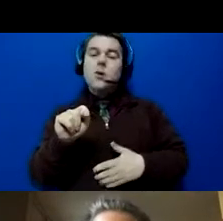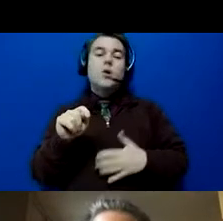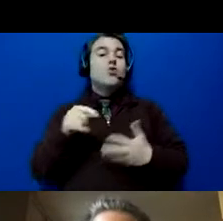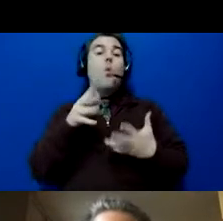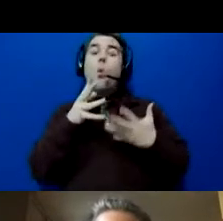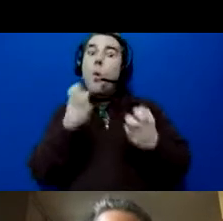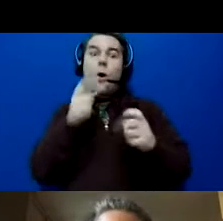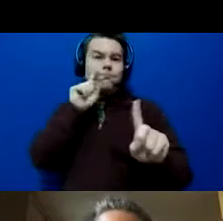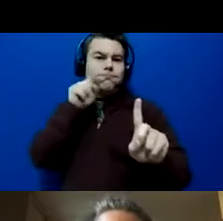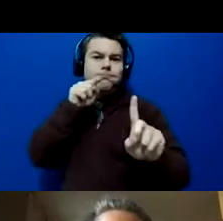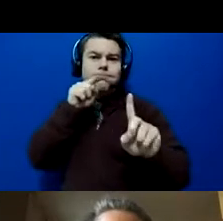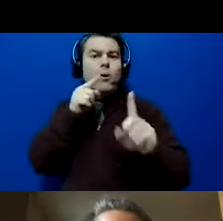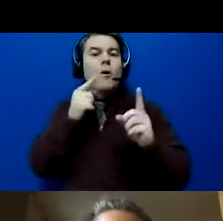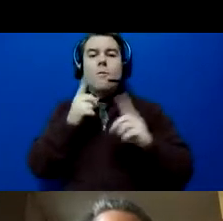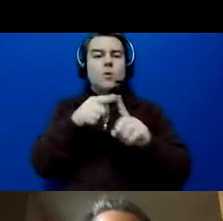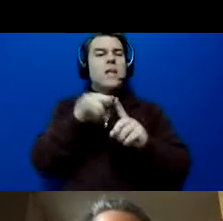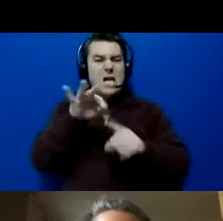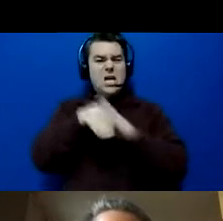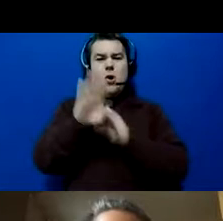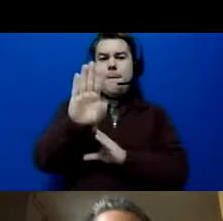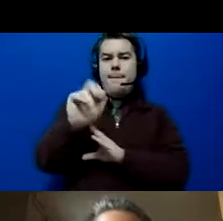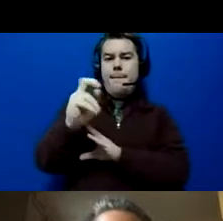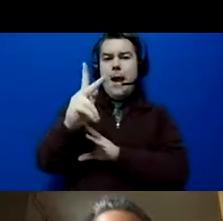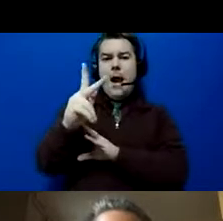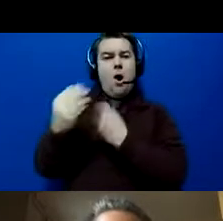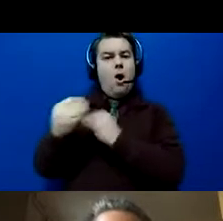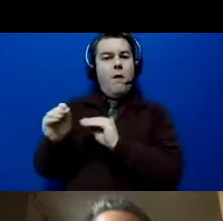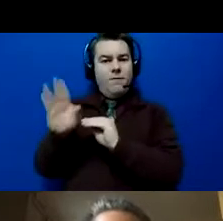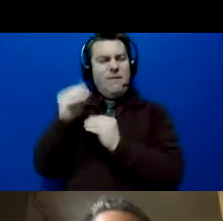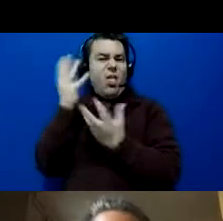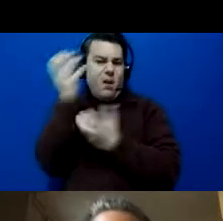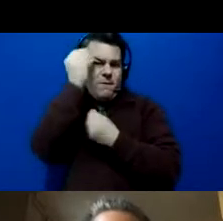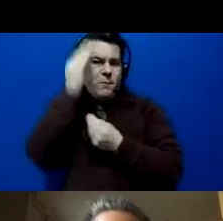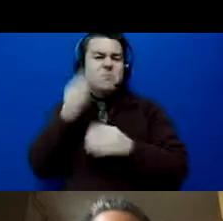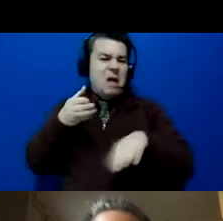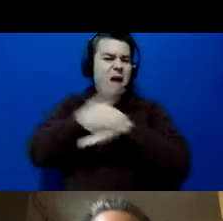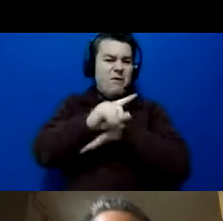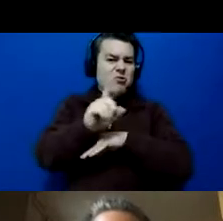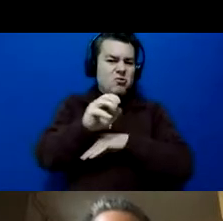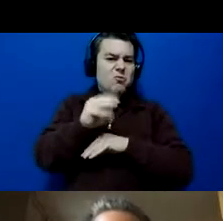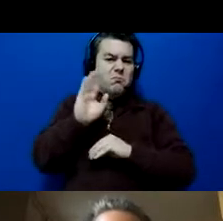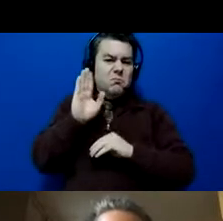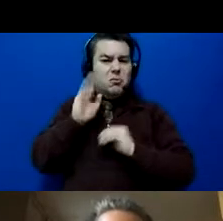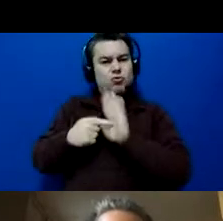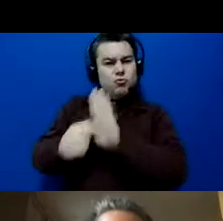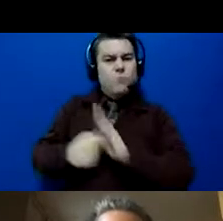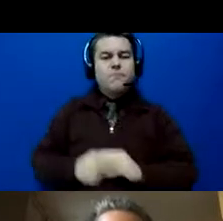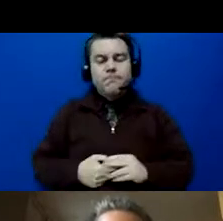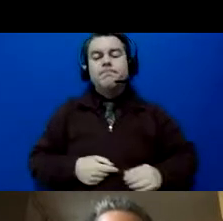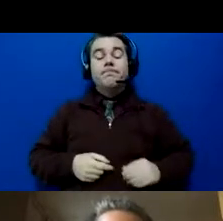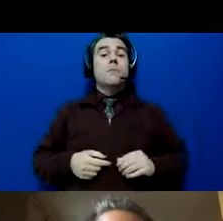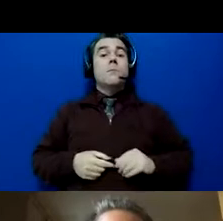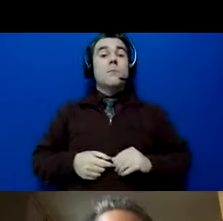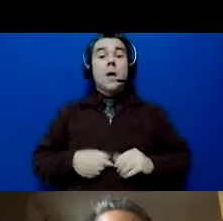information in your back office. If you have questions about that, let me know after our zoom. Okay. Enroll and